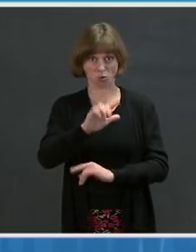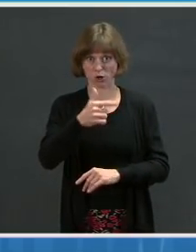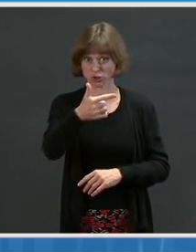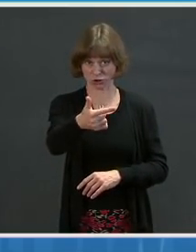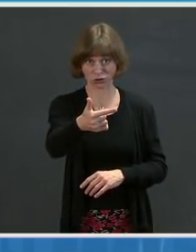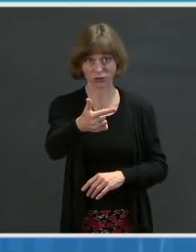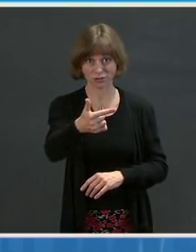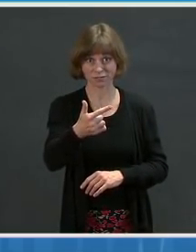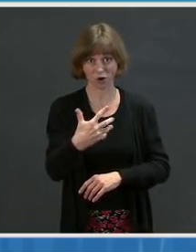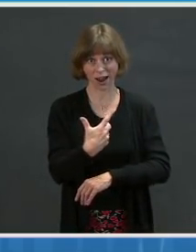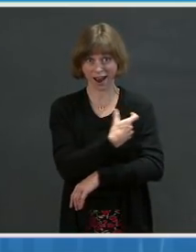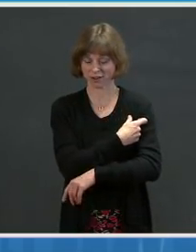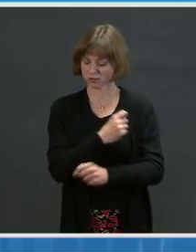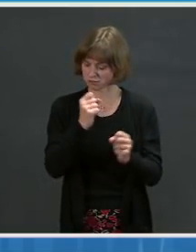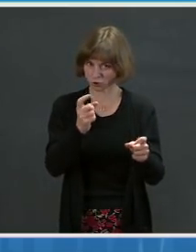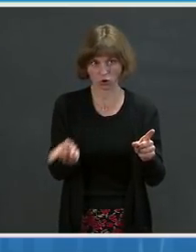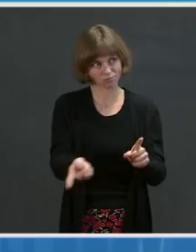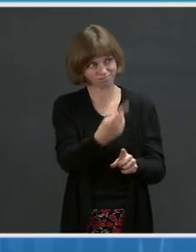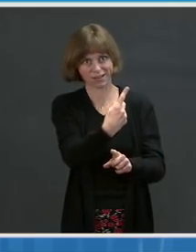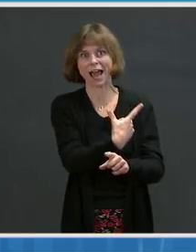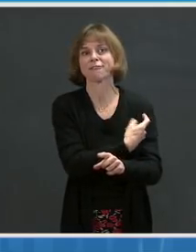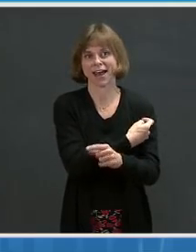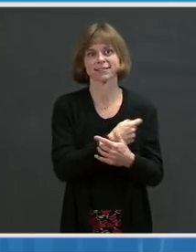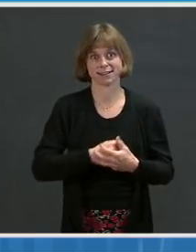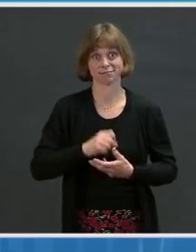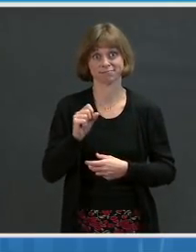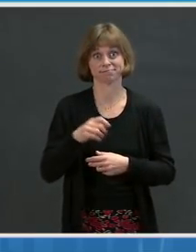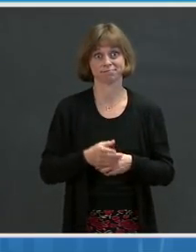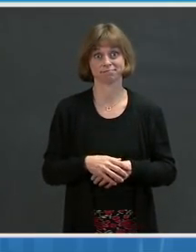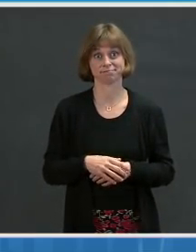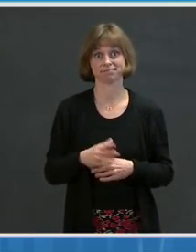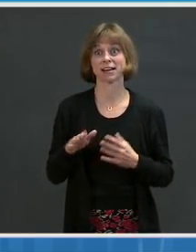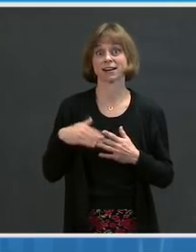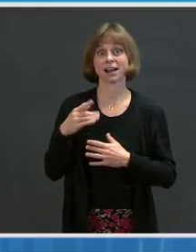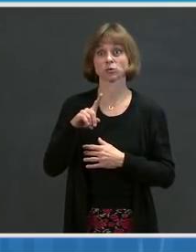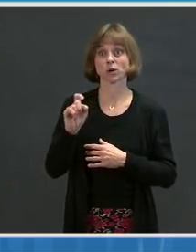vaccine, get vaccinated. Next question.